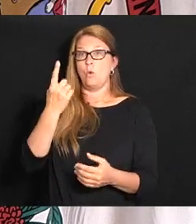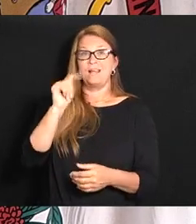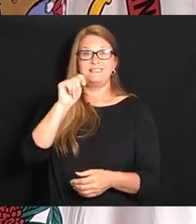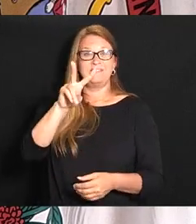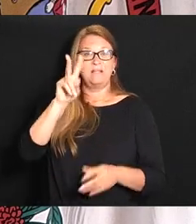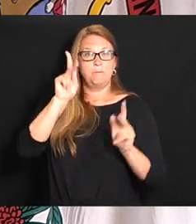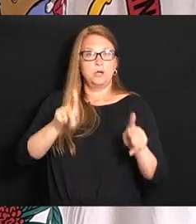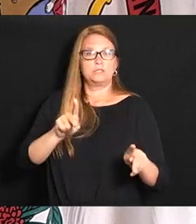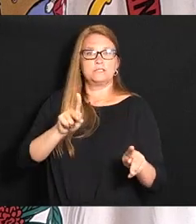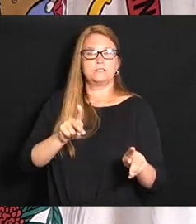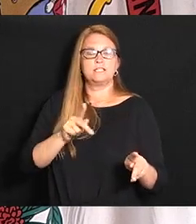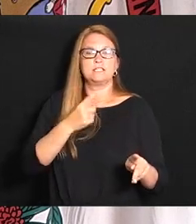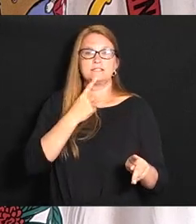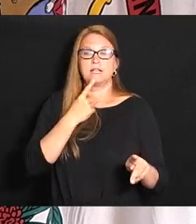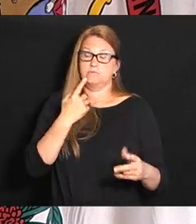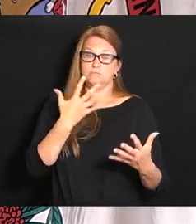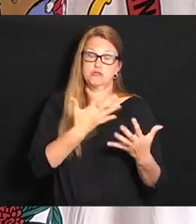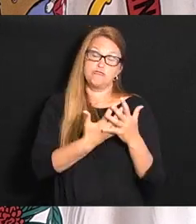as a criminal